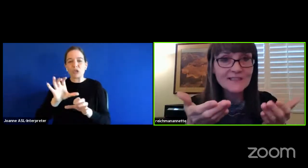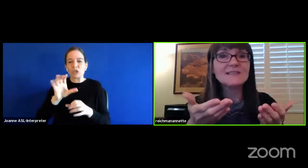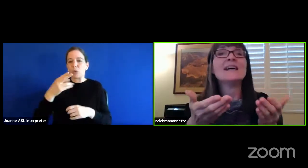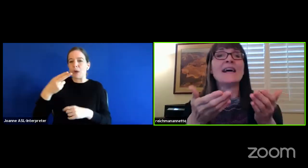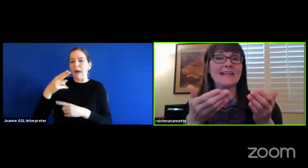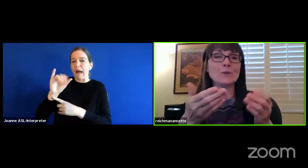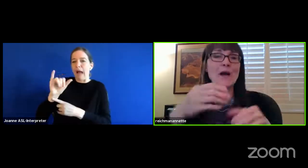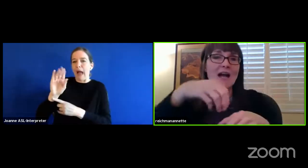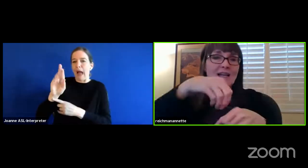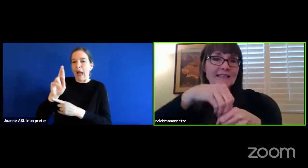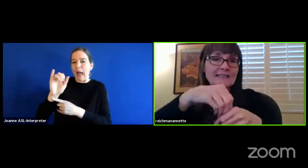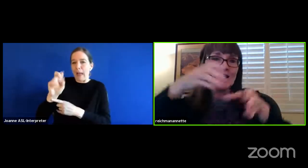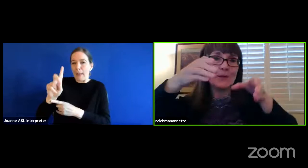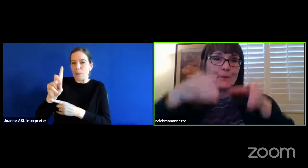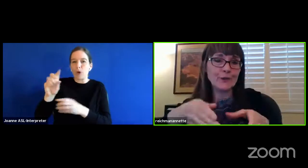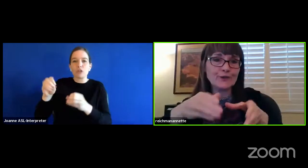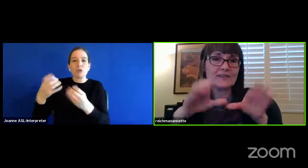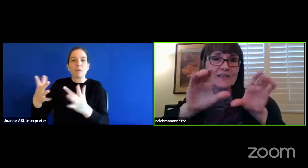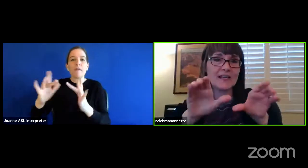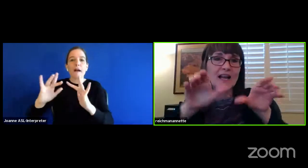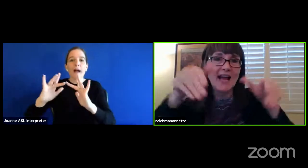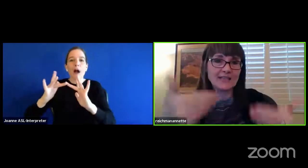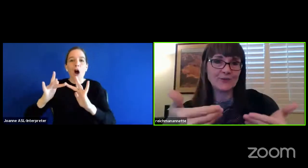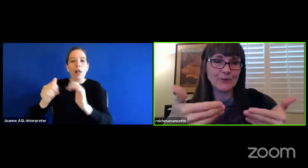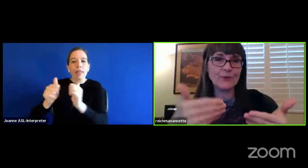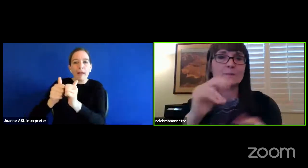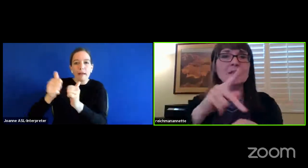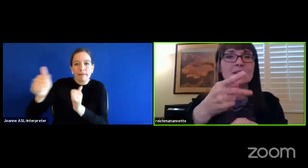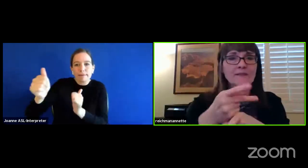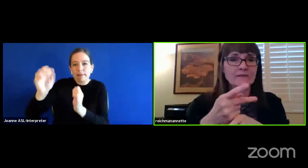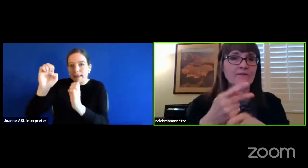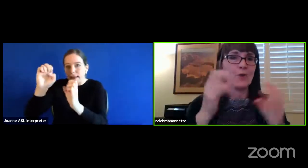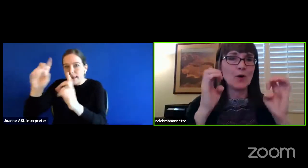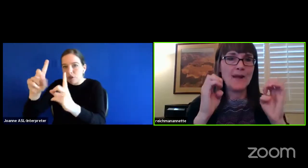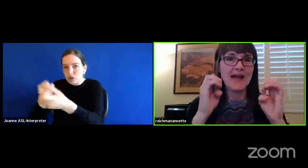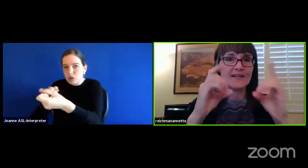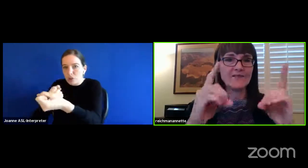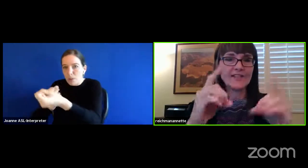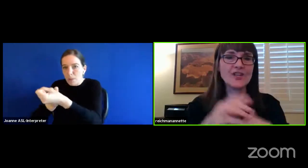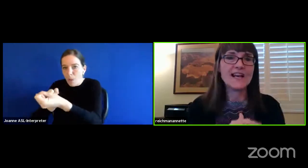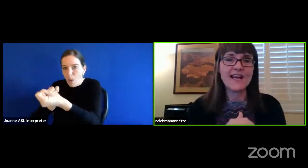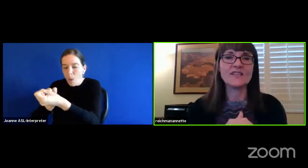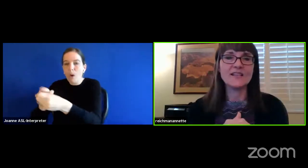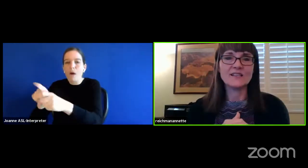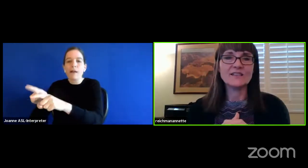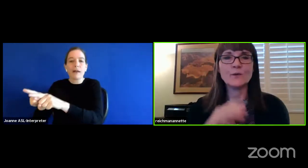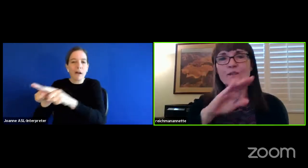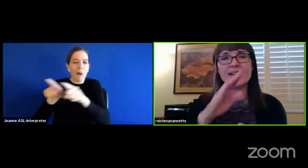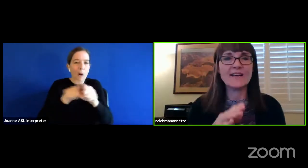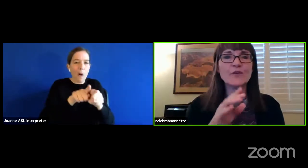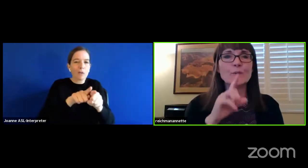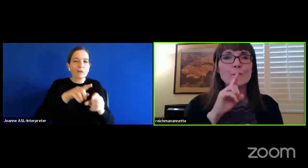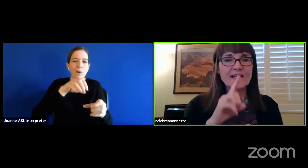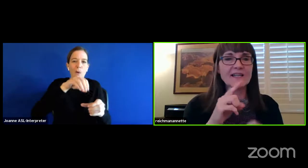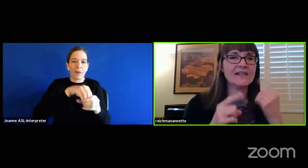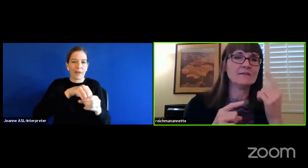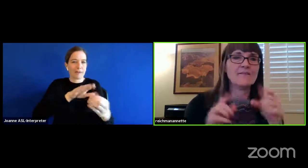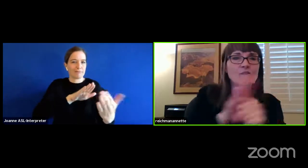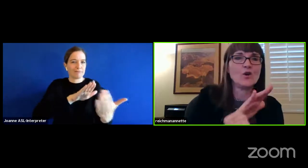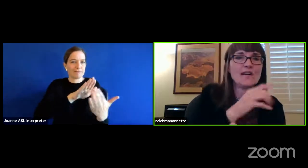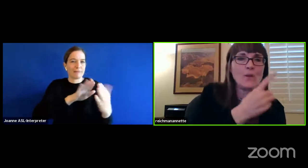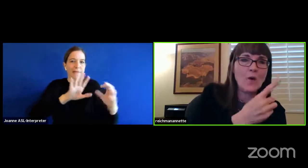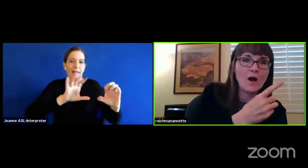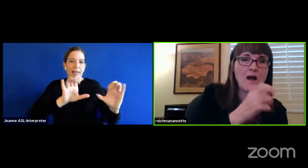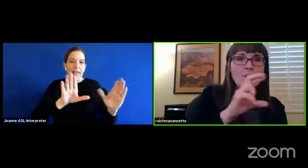services, as well as in-person classroom format of education. It will never be